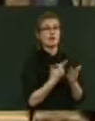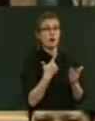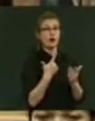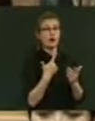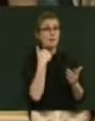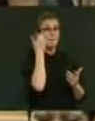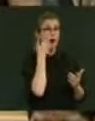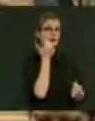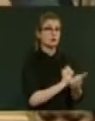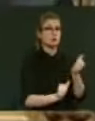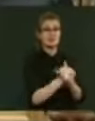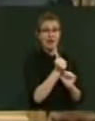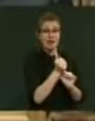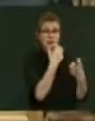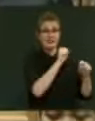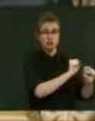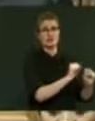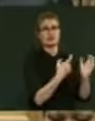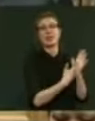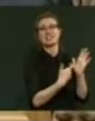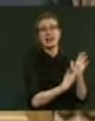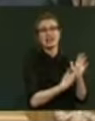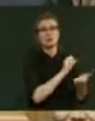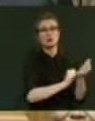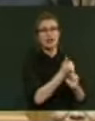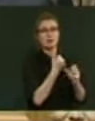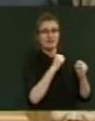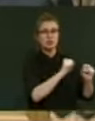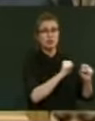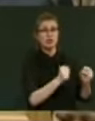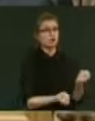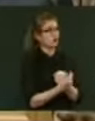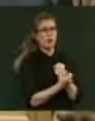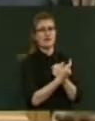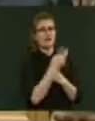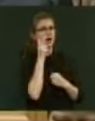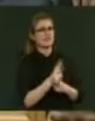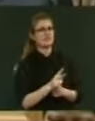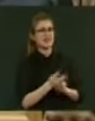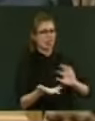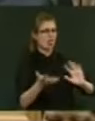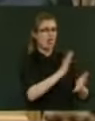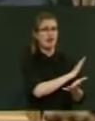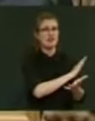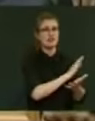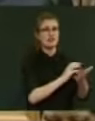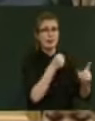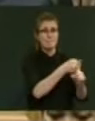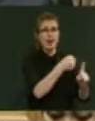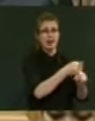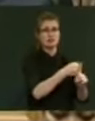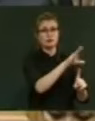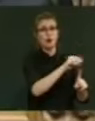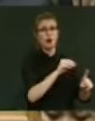prevention. And I have to say, too often I've seen the devastating effects of Māori suicide on whānau.